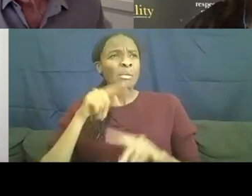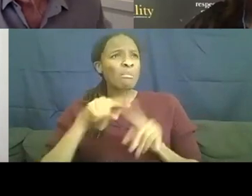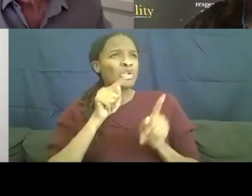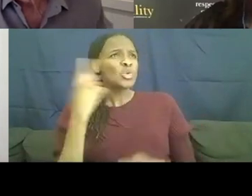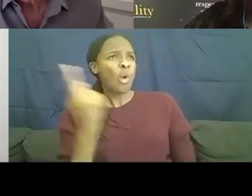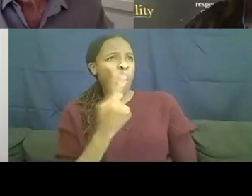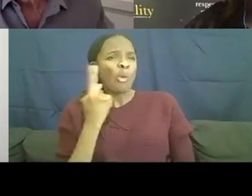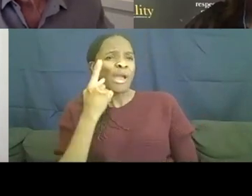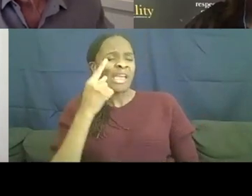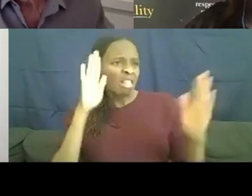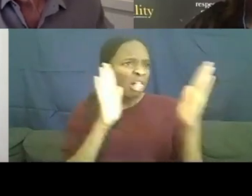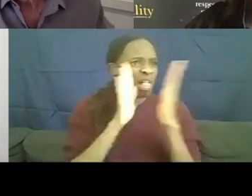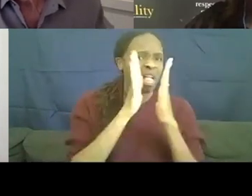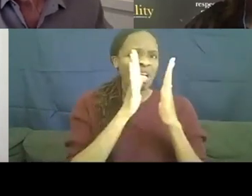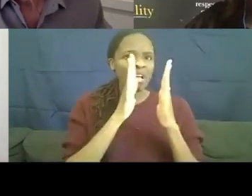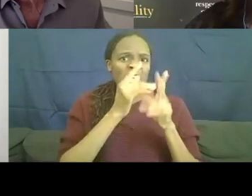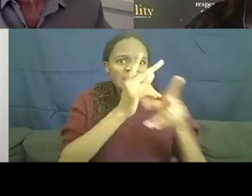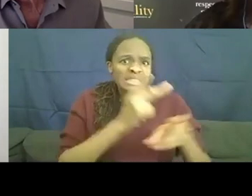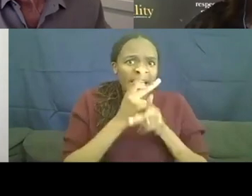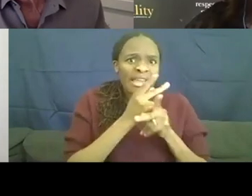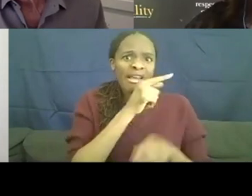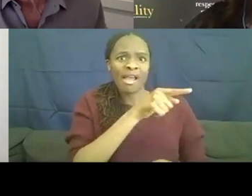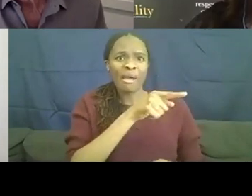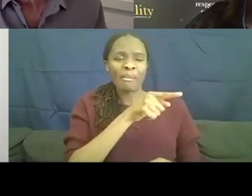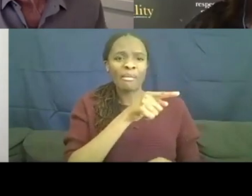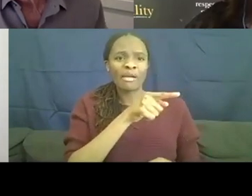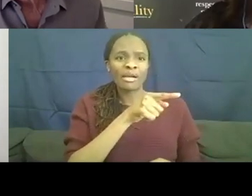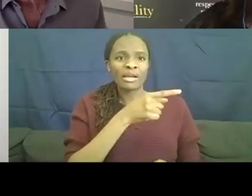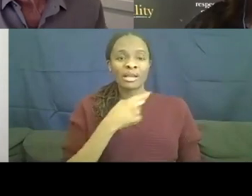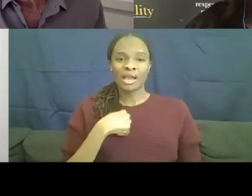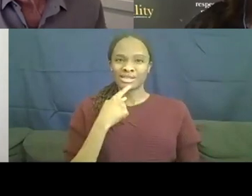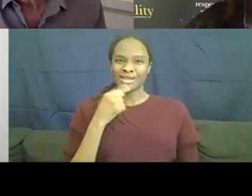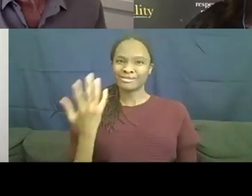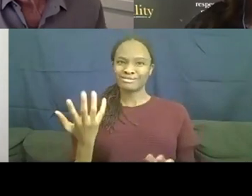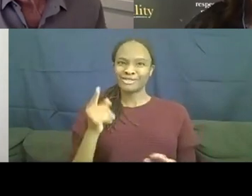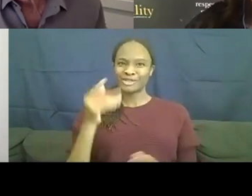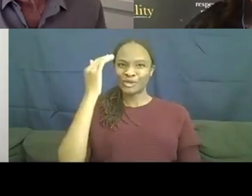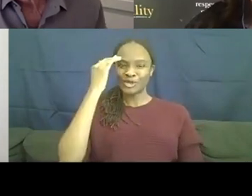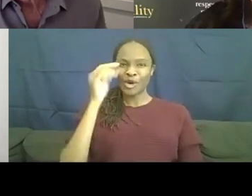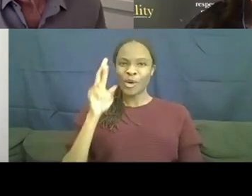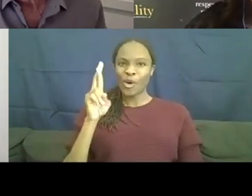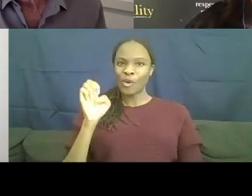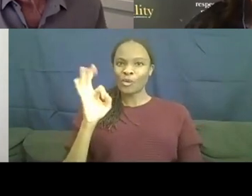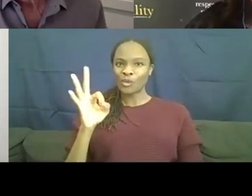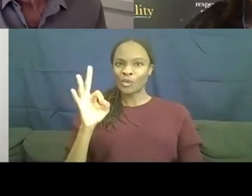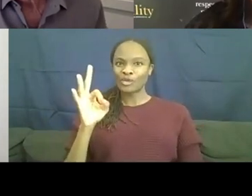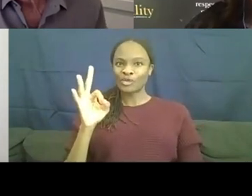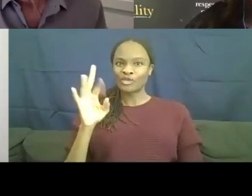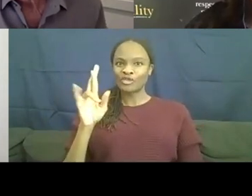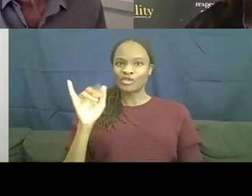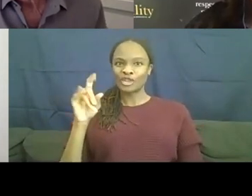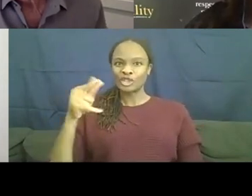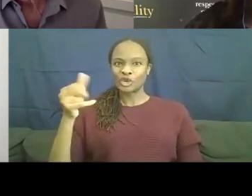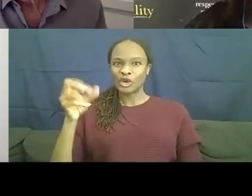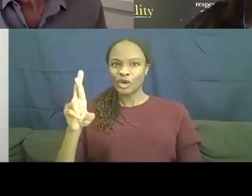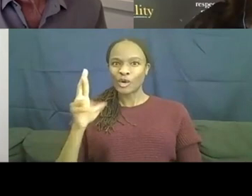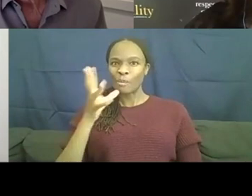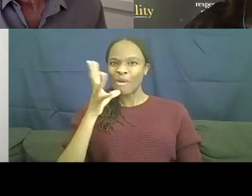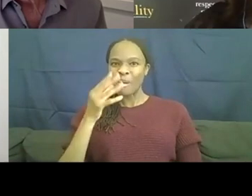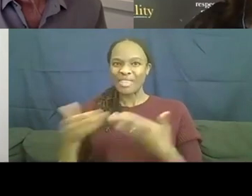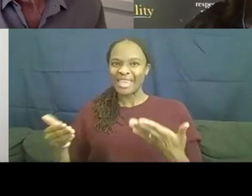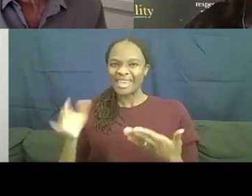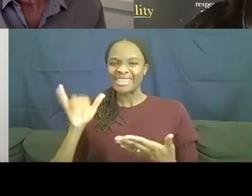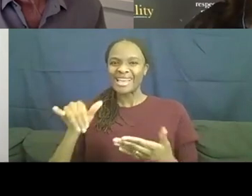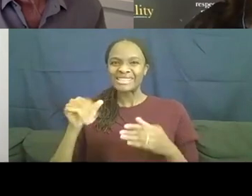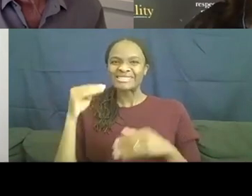always like taking care of him. And, and I was saying, well, you know, that refrigerator mother thing is a myth. And it, I